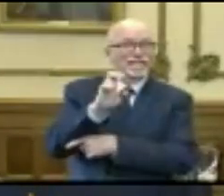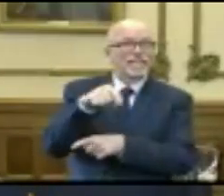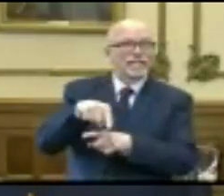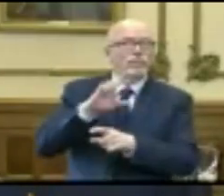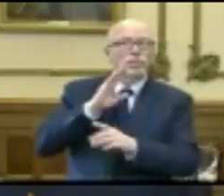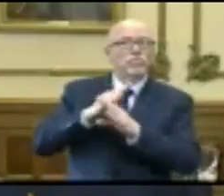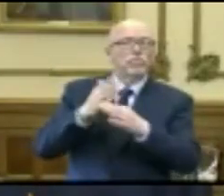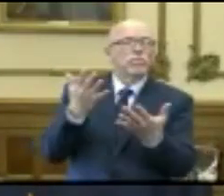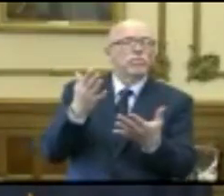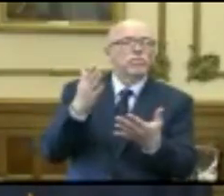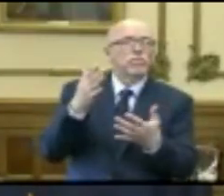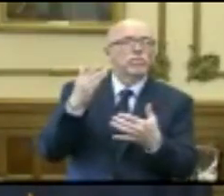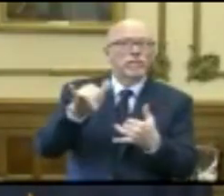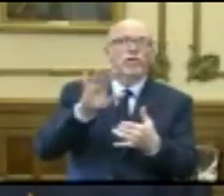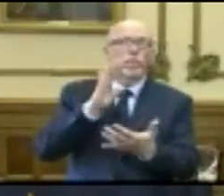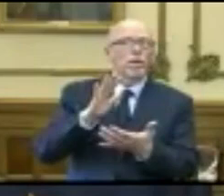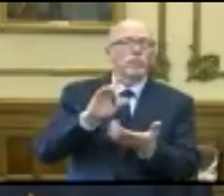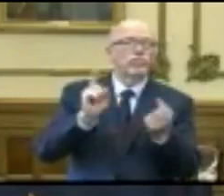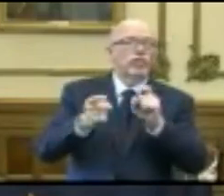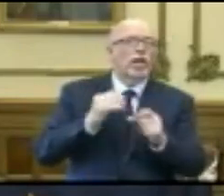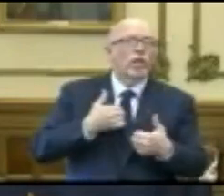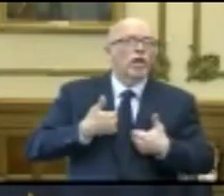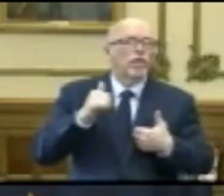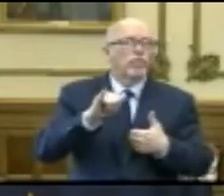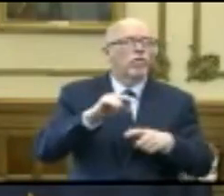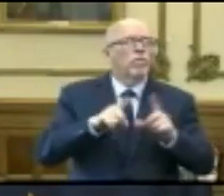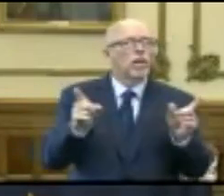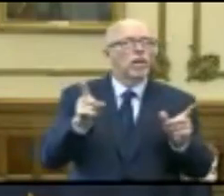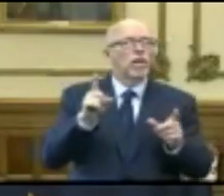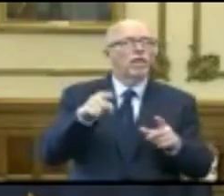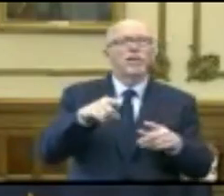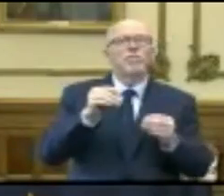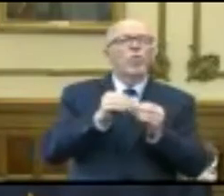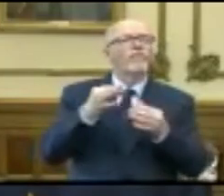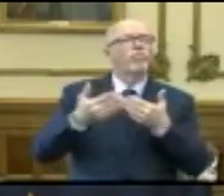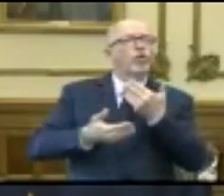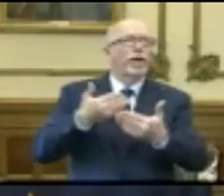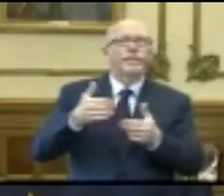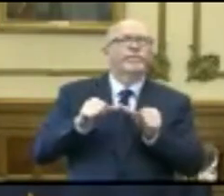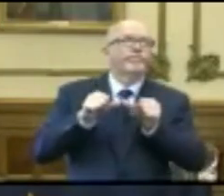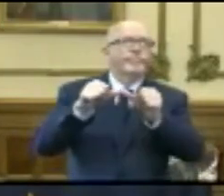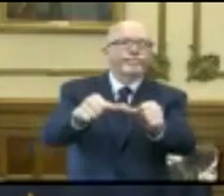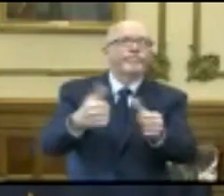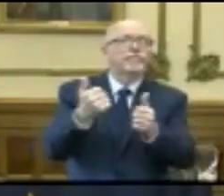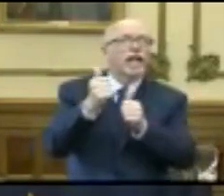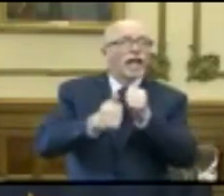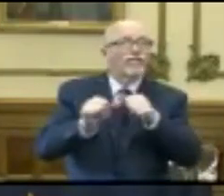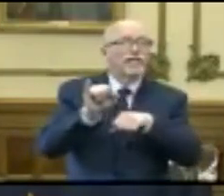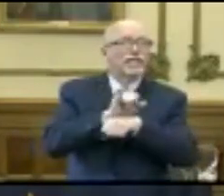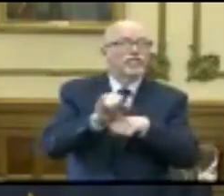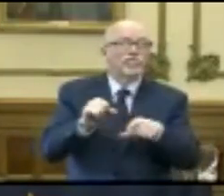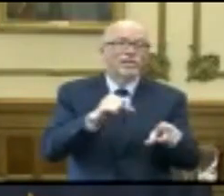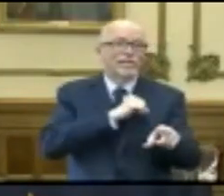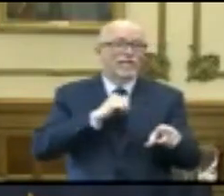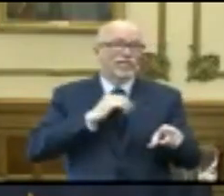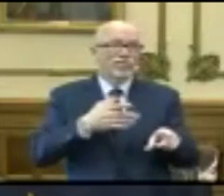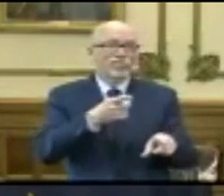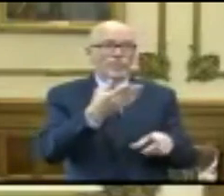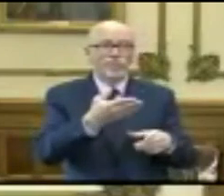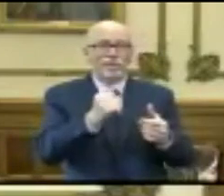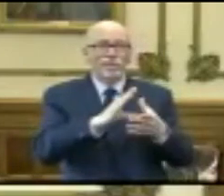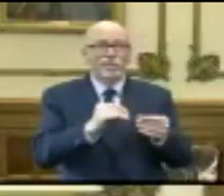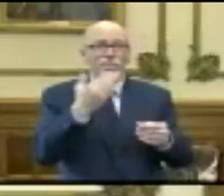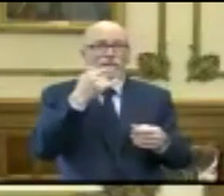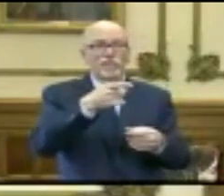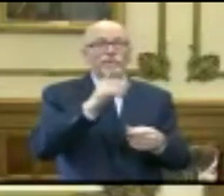well. But it will be an ongoing process in every industry. Senator, you might want to talk about this as well because,